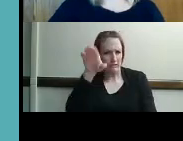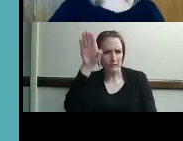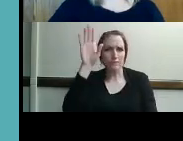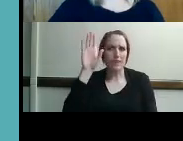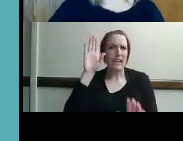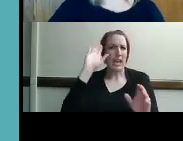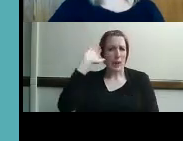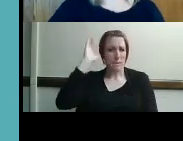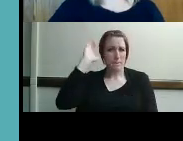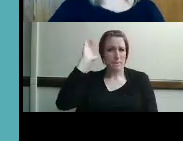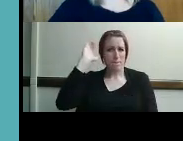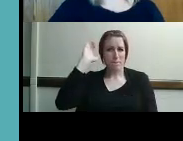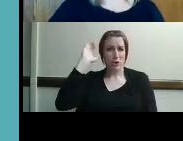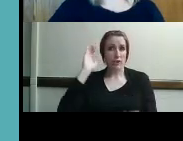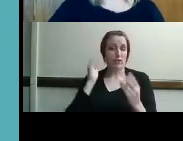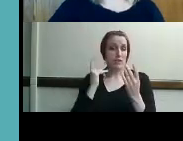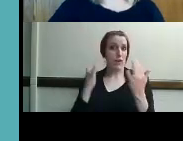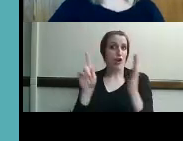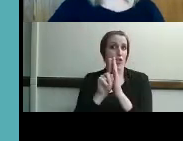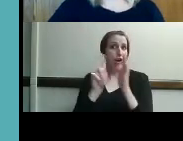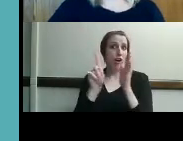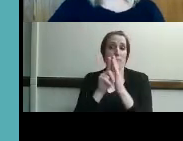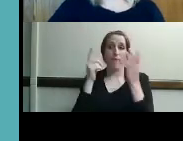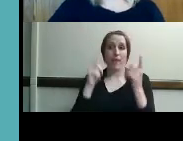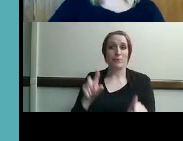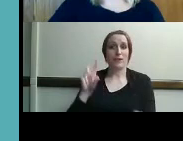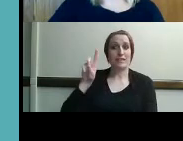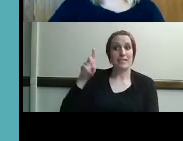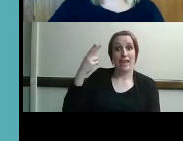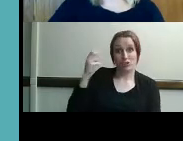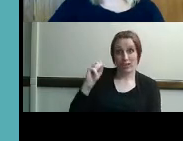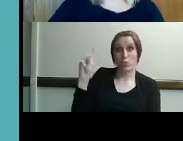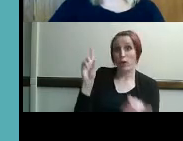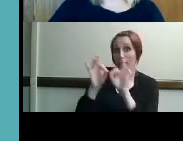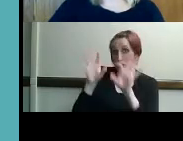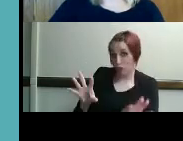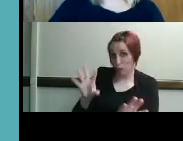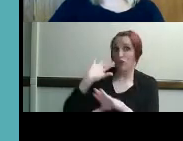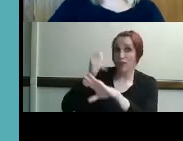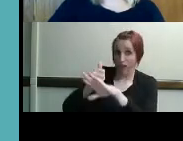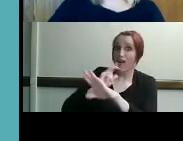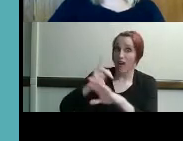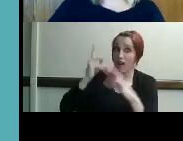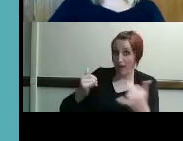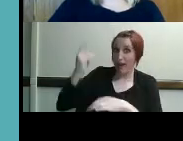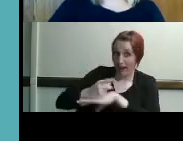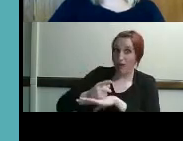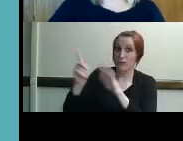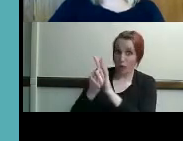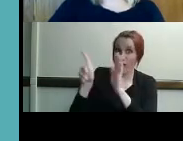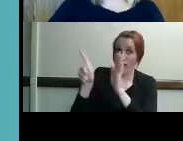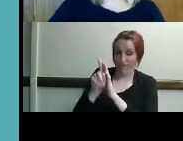apparently there is a fire alarm going off in the building at one west wilson where our interpreters are located